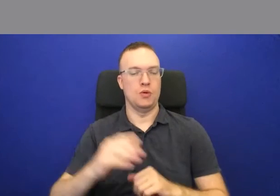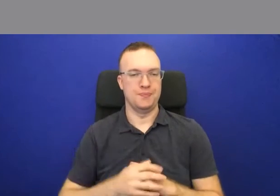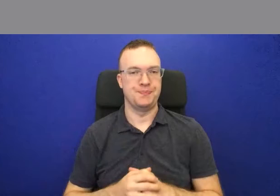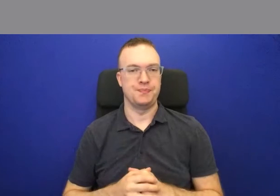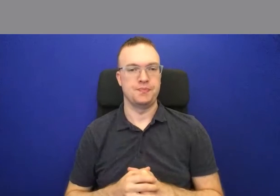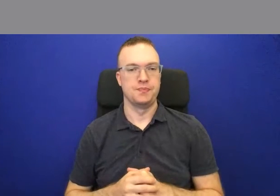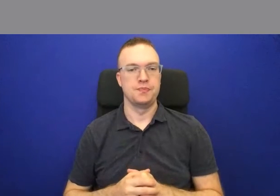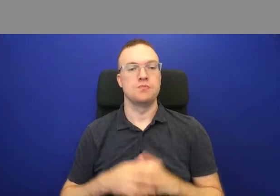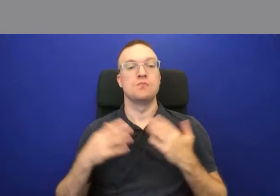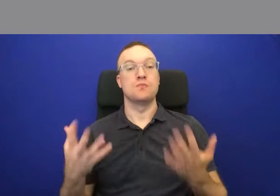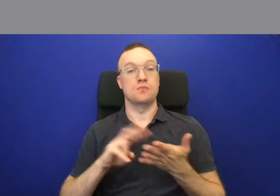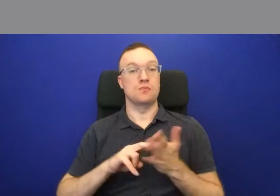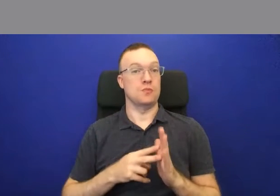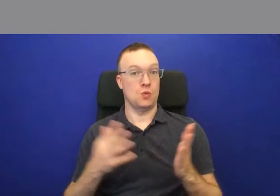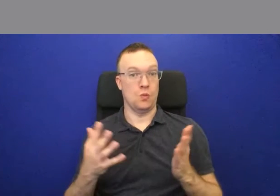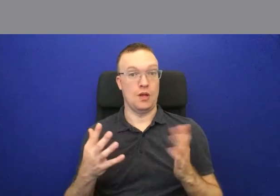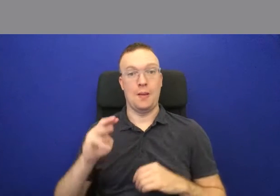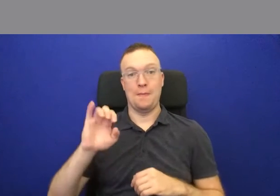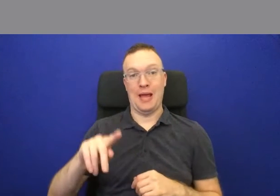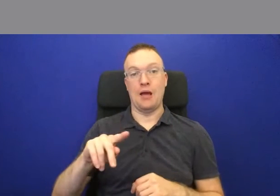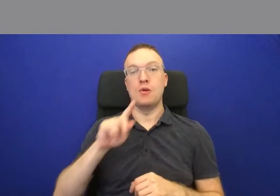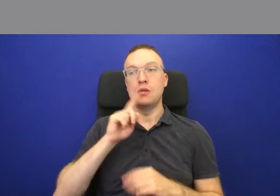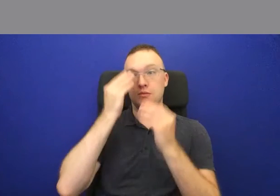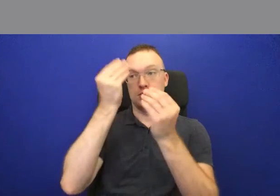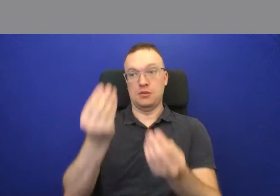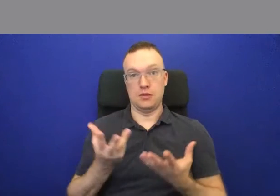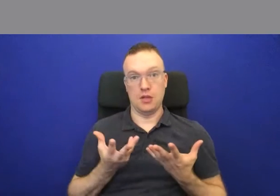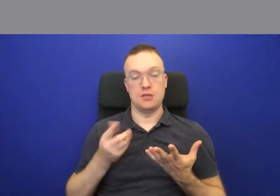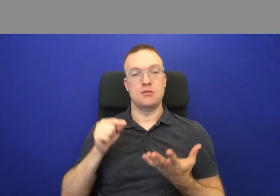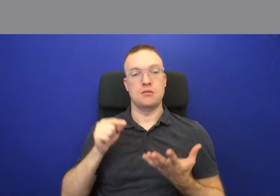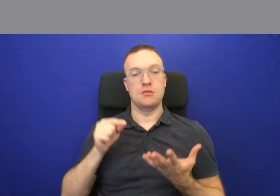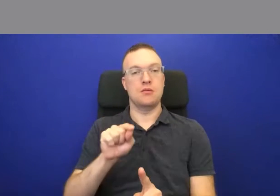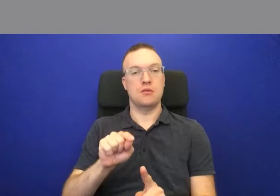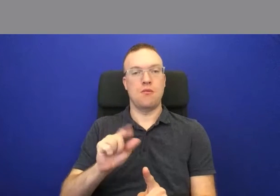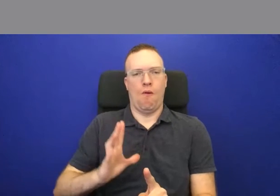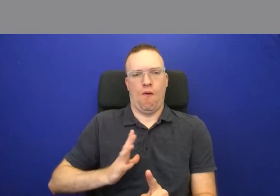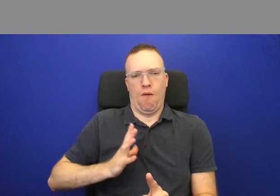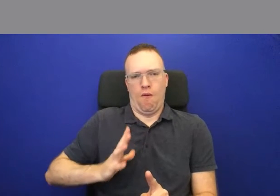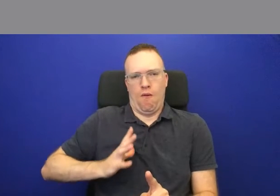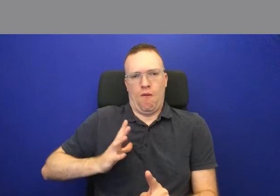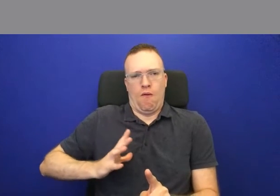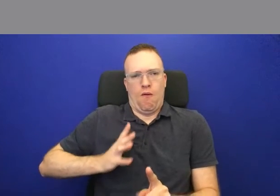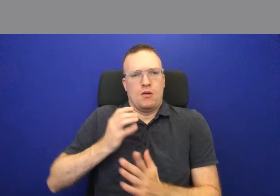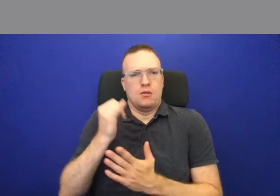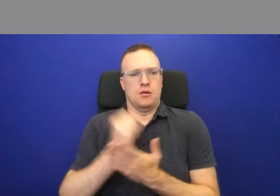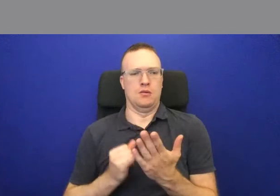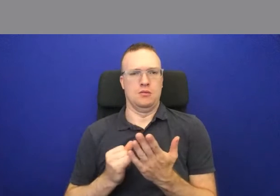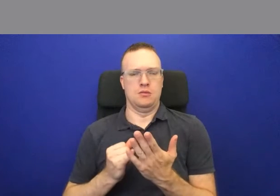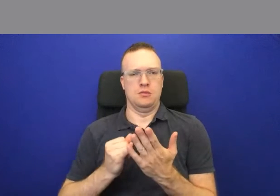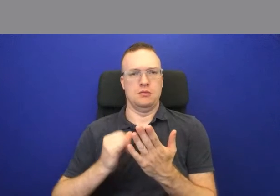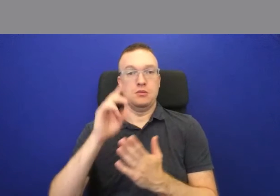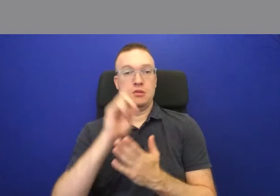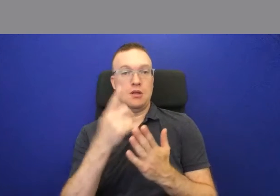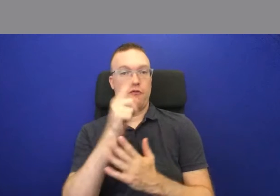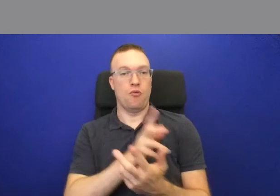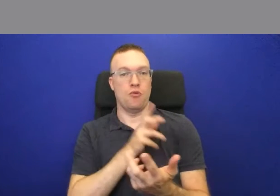And so the map really tells us that this was a lavish piece of work that wasn't designed to